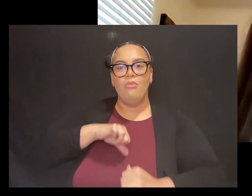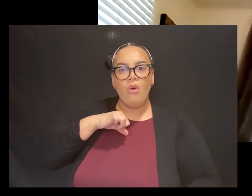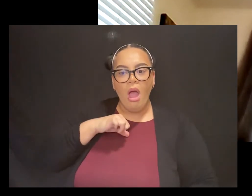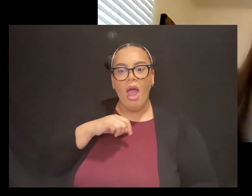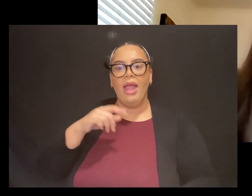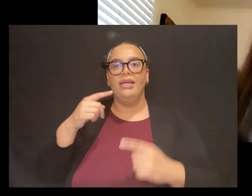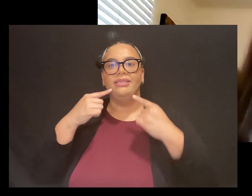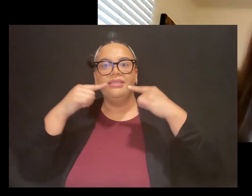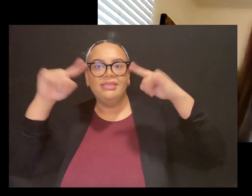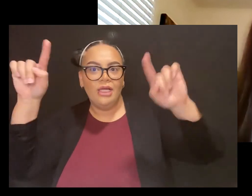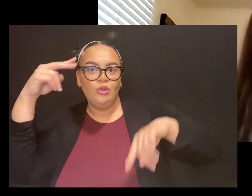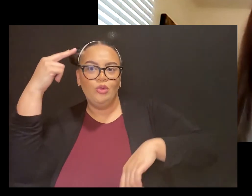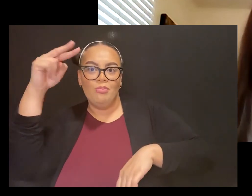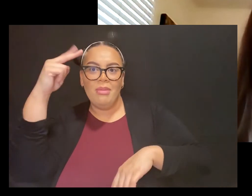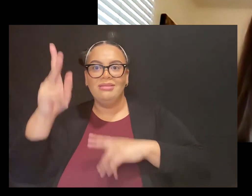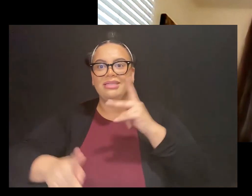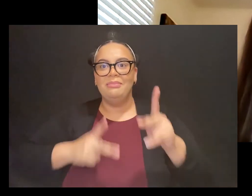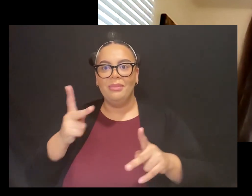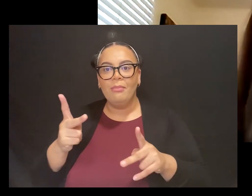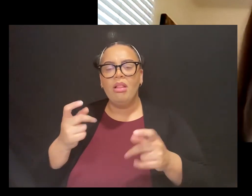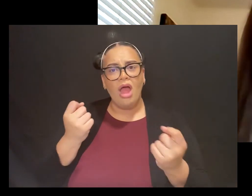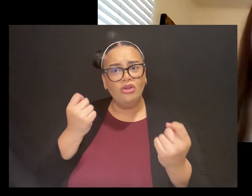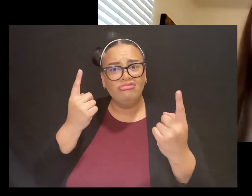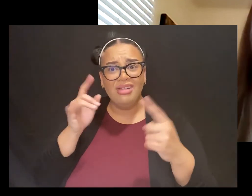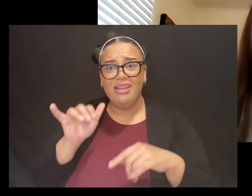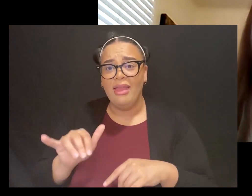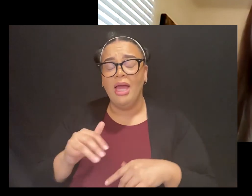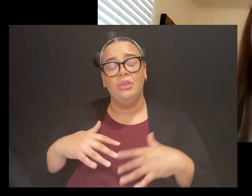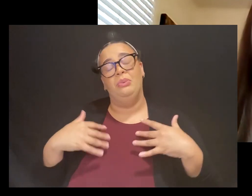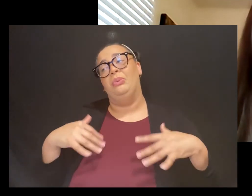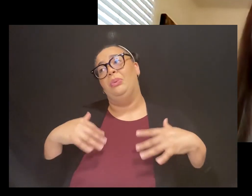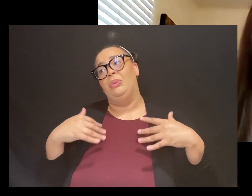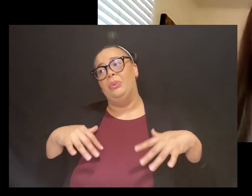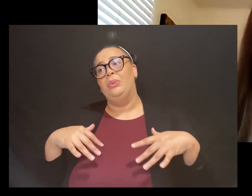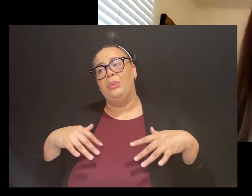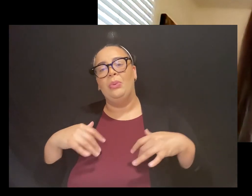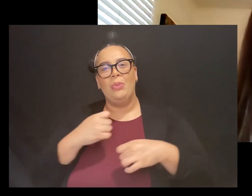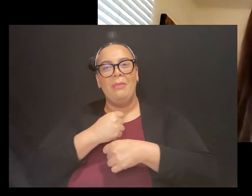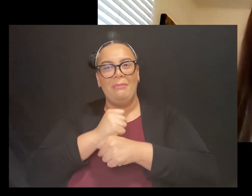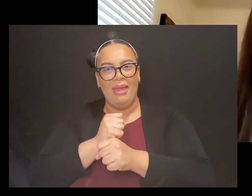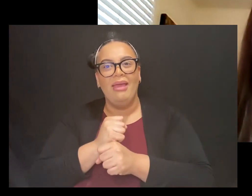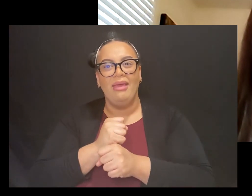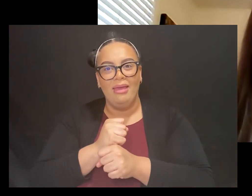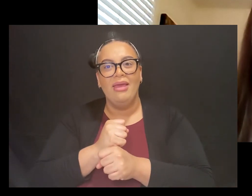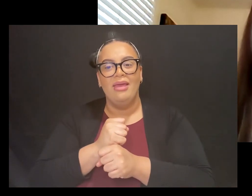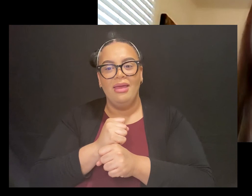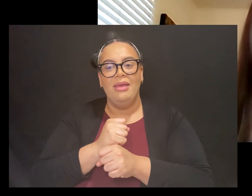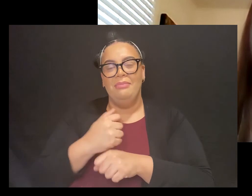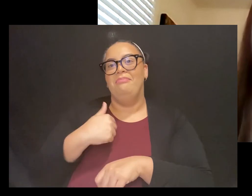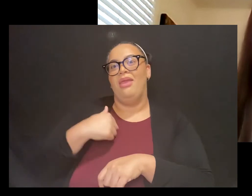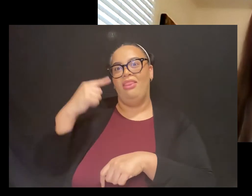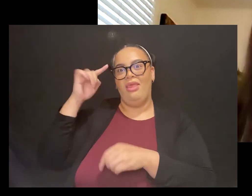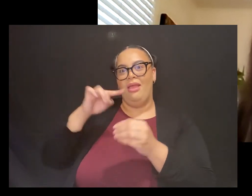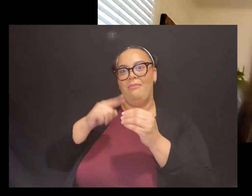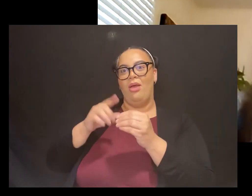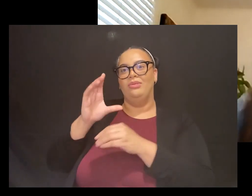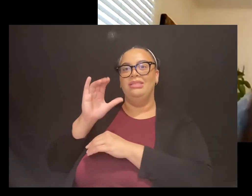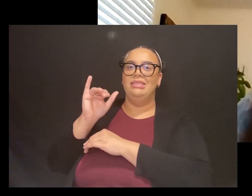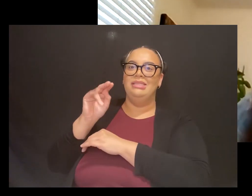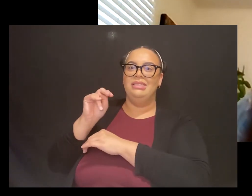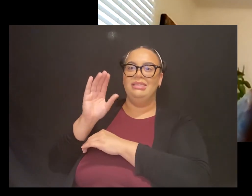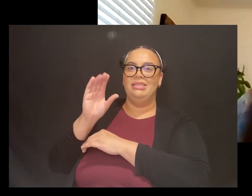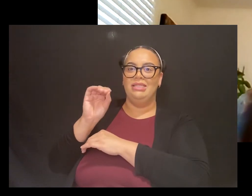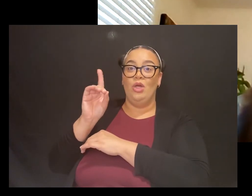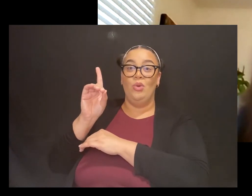is, is really going to make me look at Cinco de Mayo differently. So I want to thank you for joining us here and